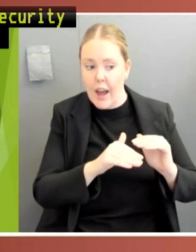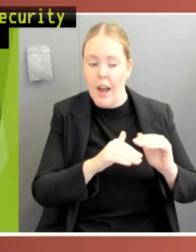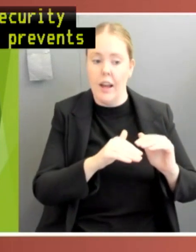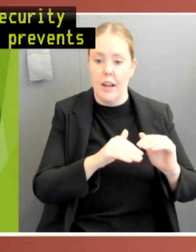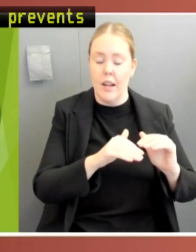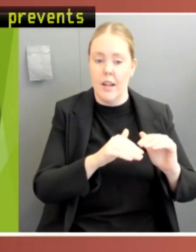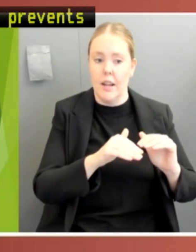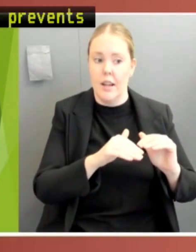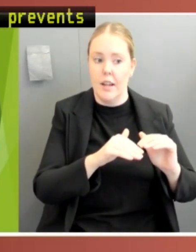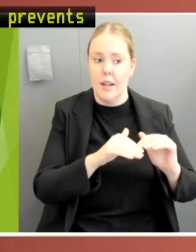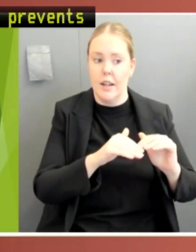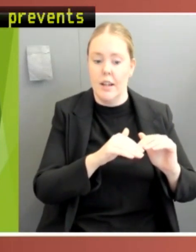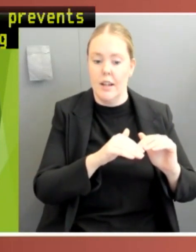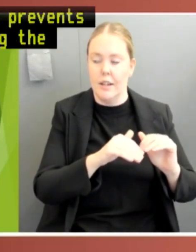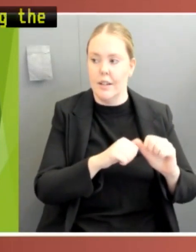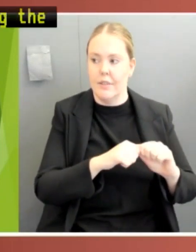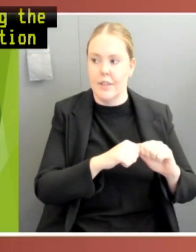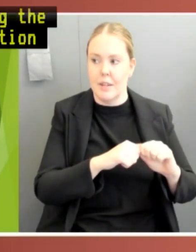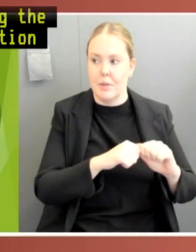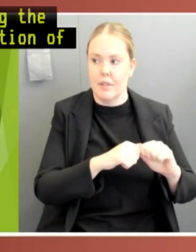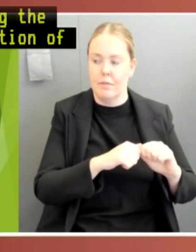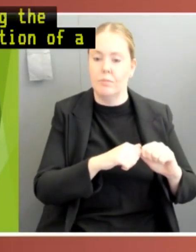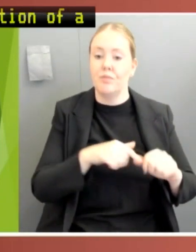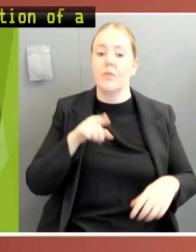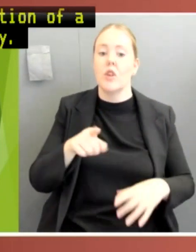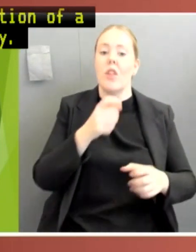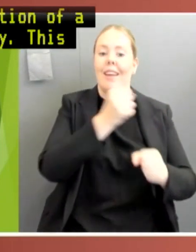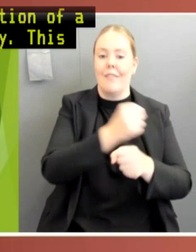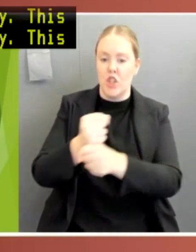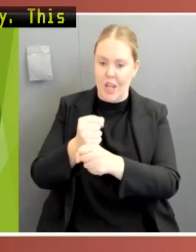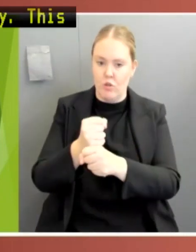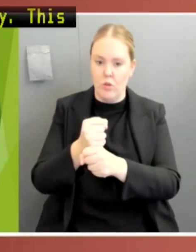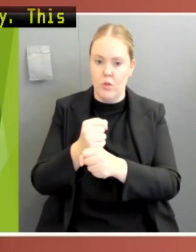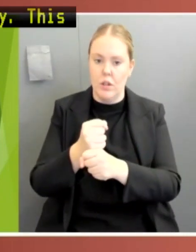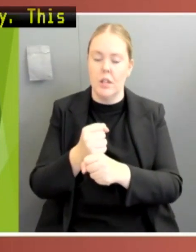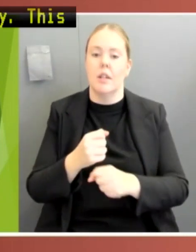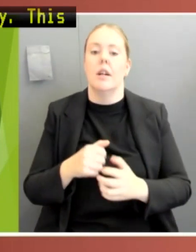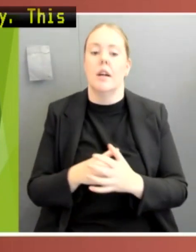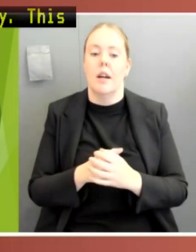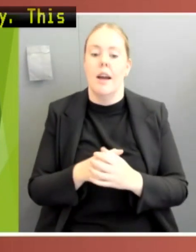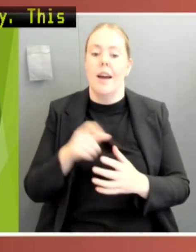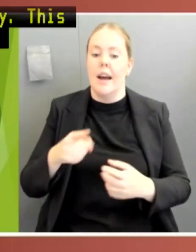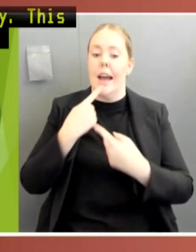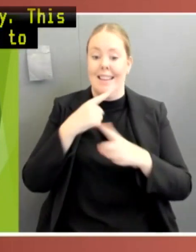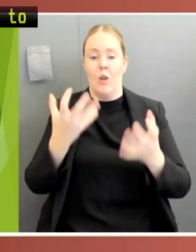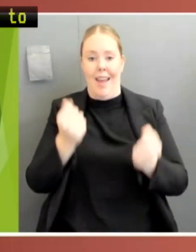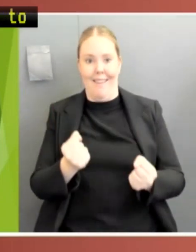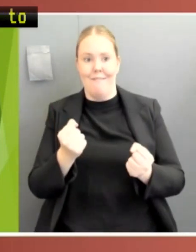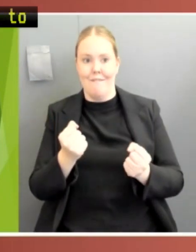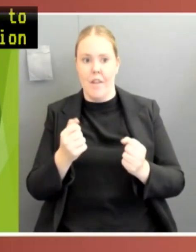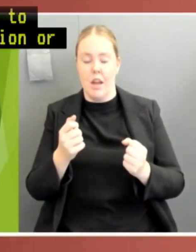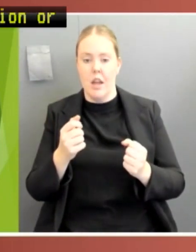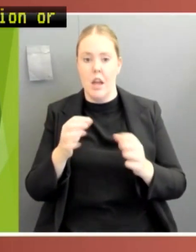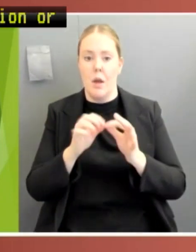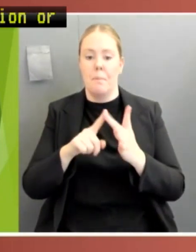biosecurity emergency. This means parliament is unable to scrutinise such a declaration or overturn it. A human biosecurity emergency